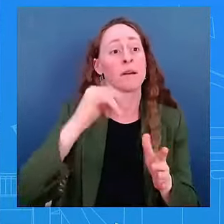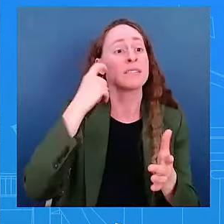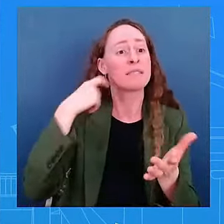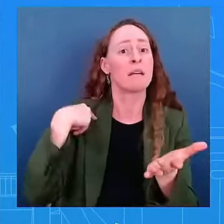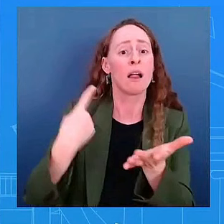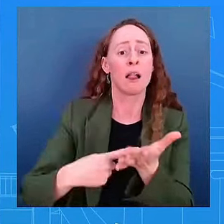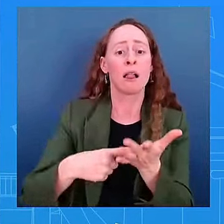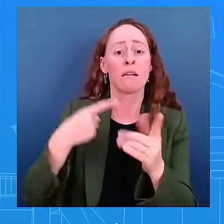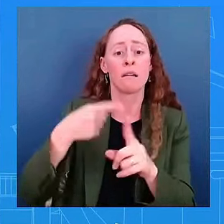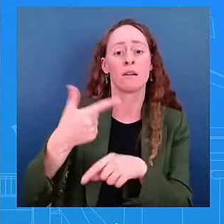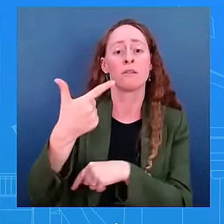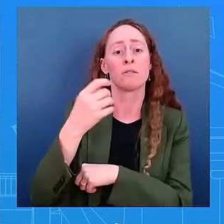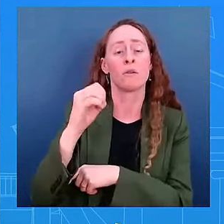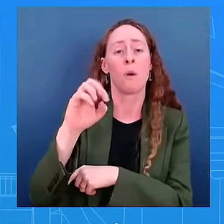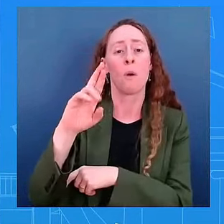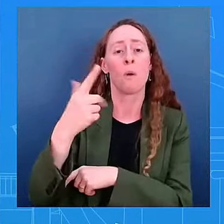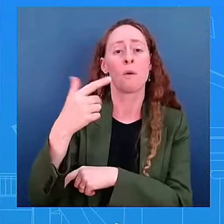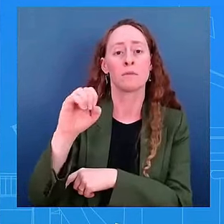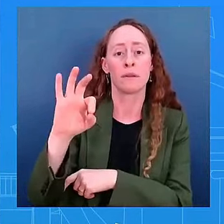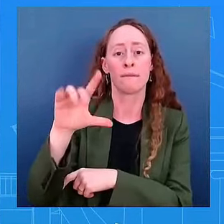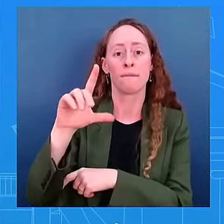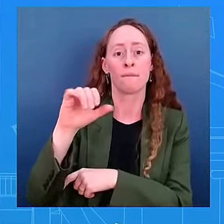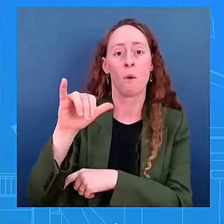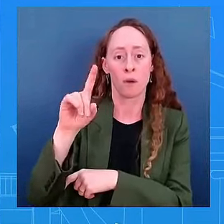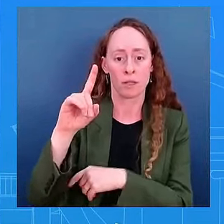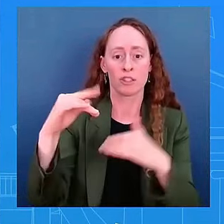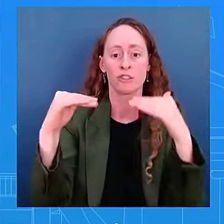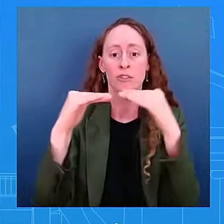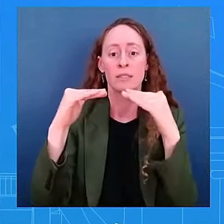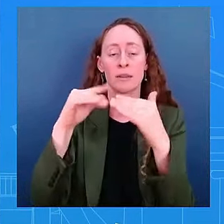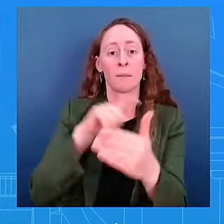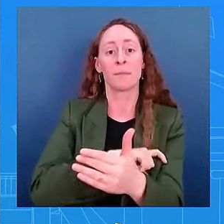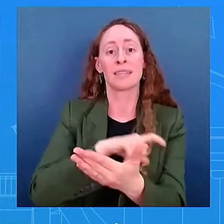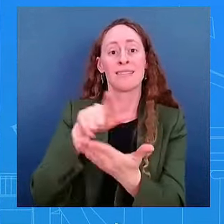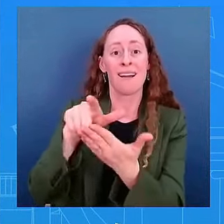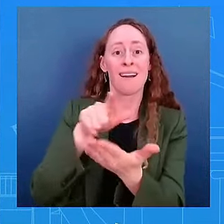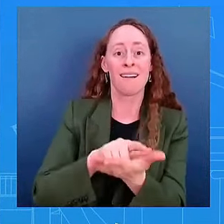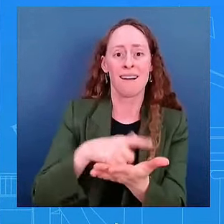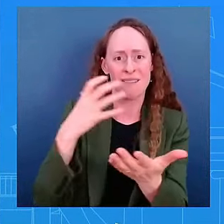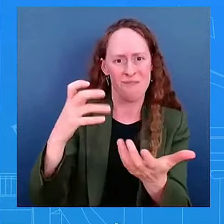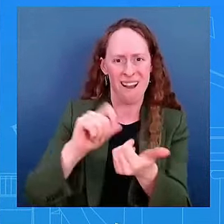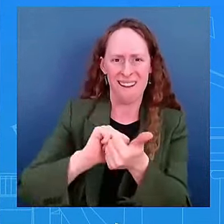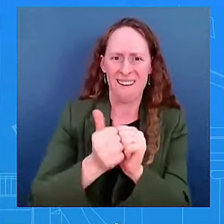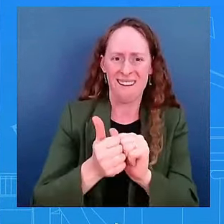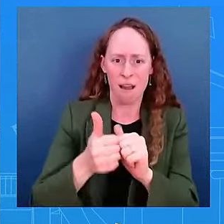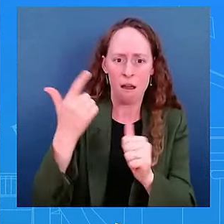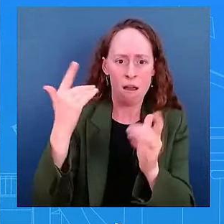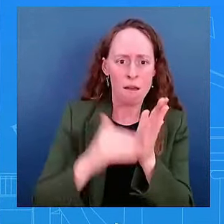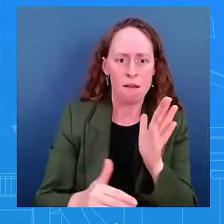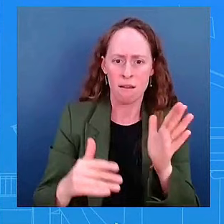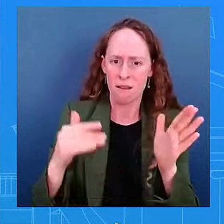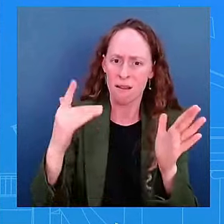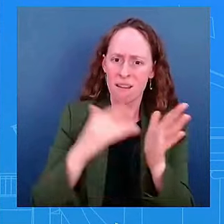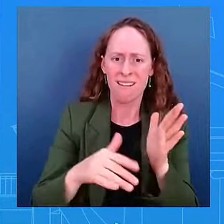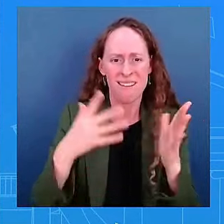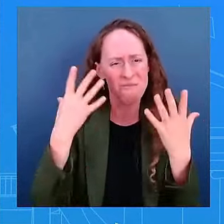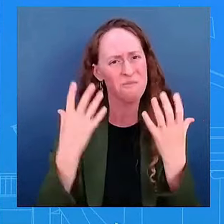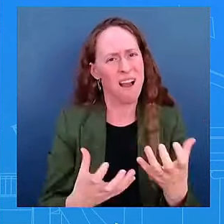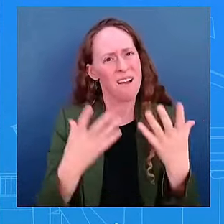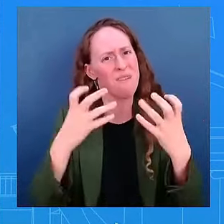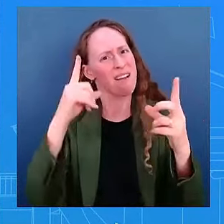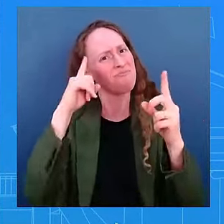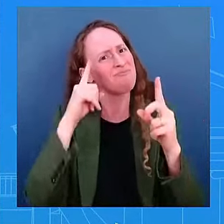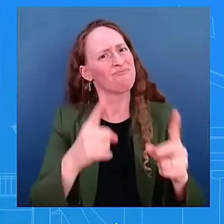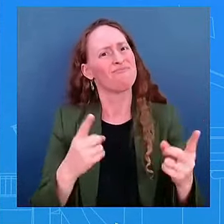times at the top. Because it's important to use our platform, to use this podium,